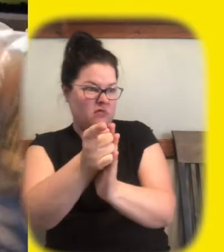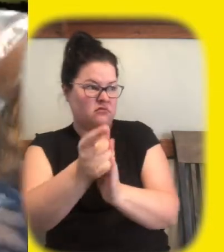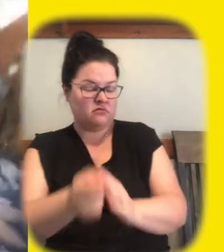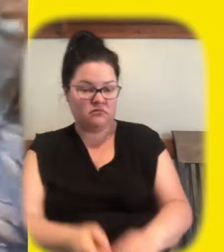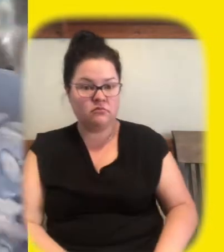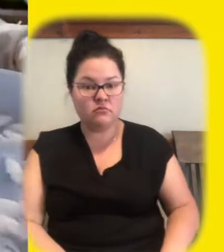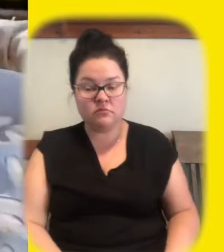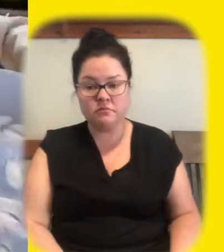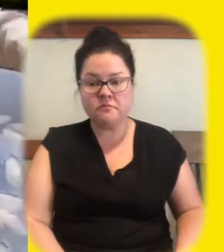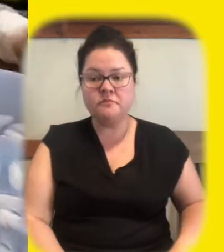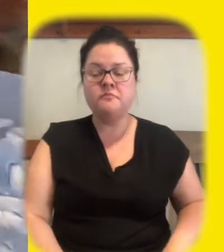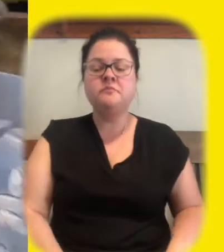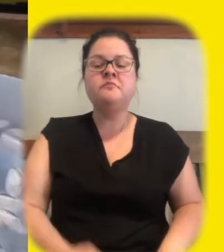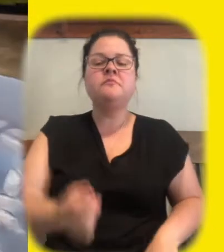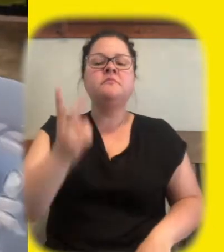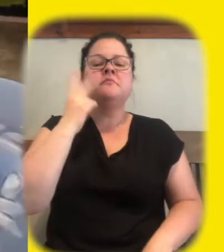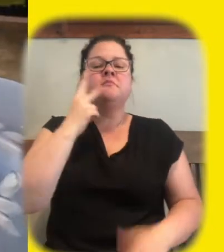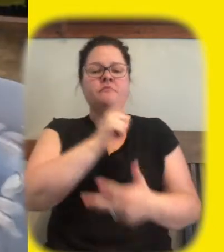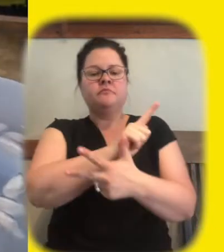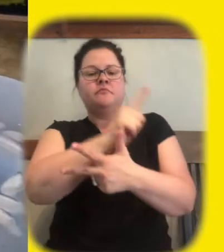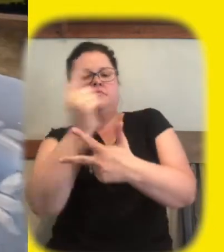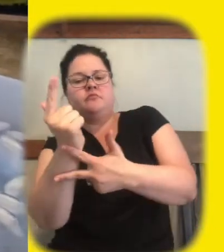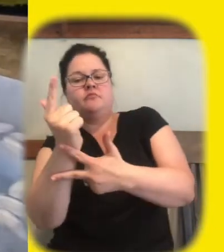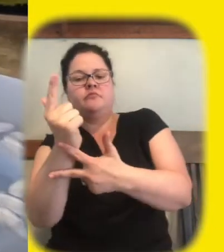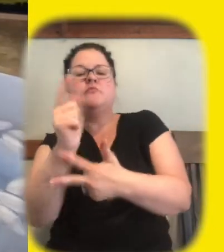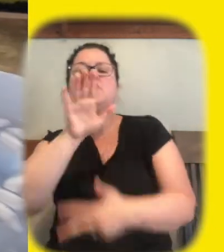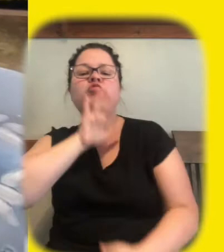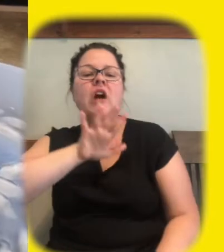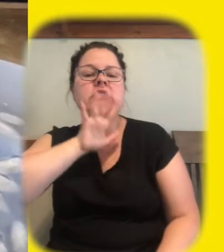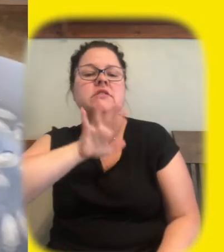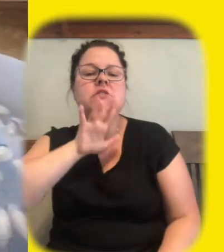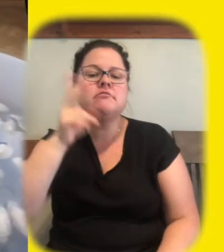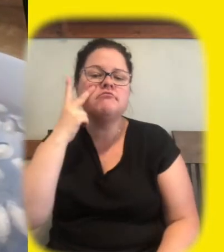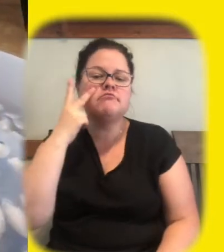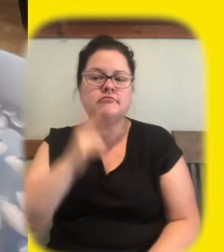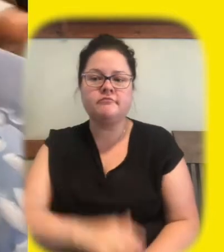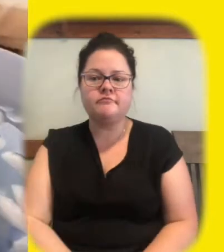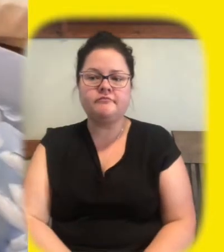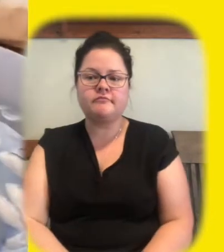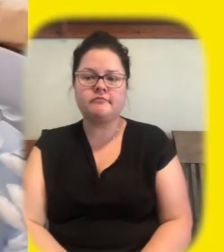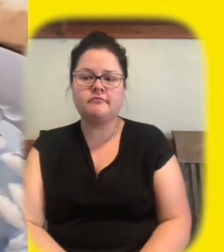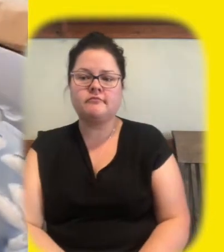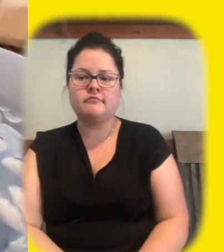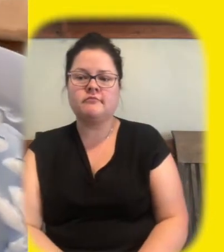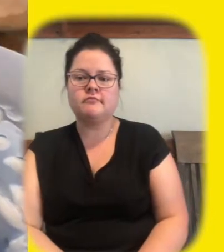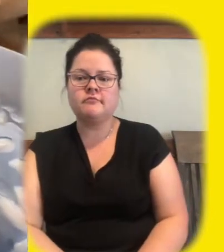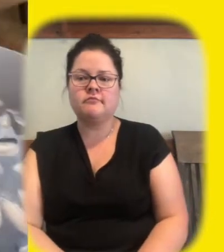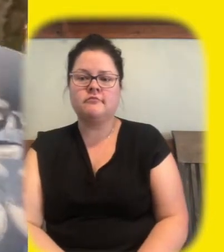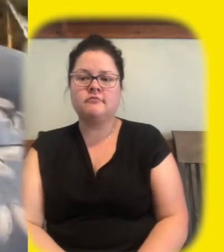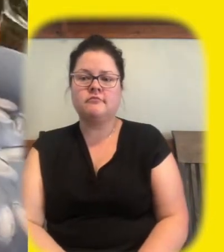let's see what happens with the grass layer go ahead